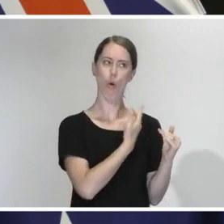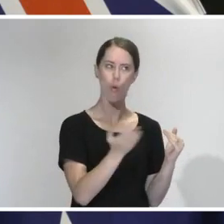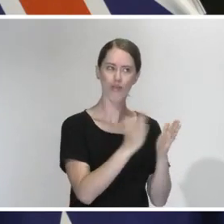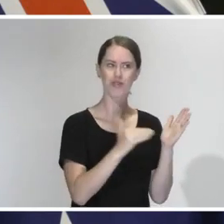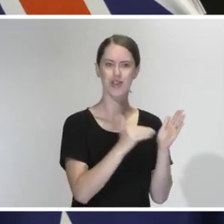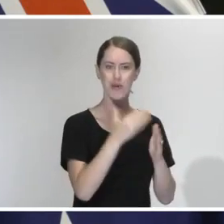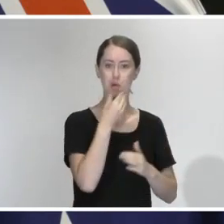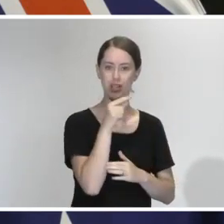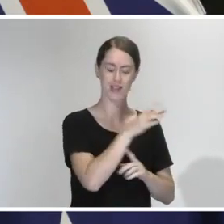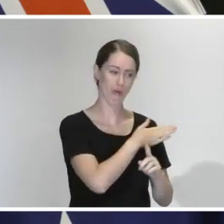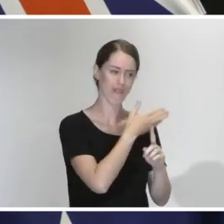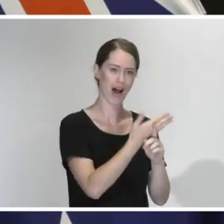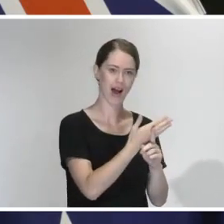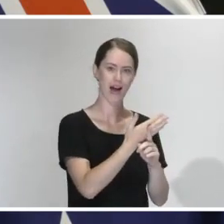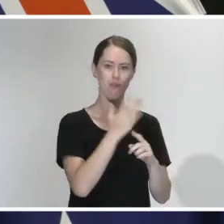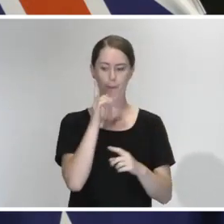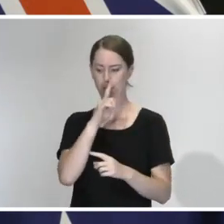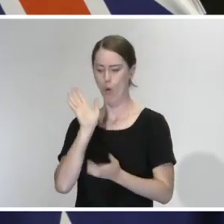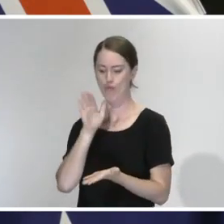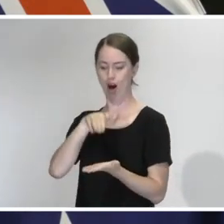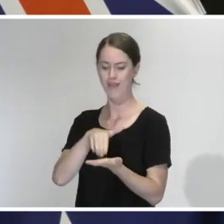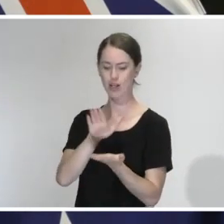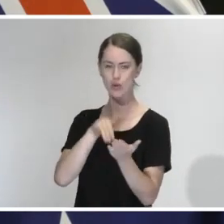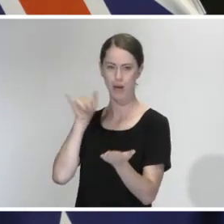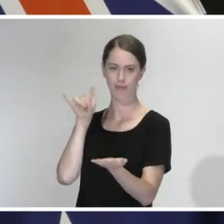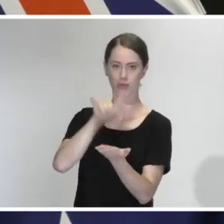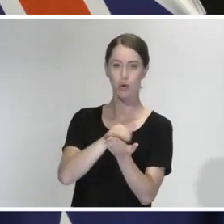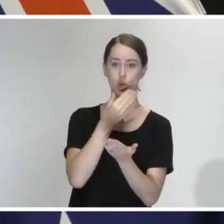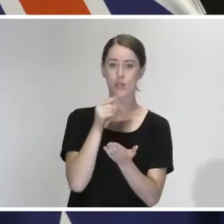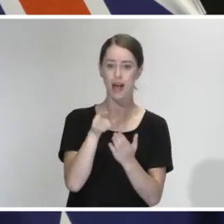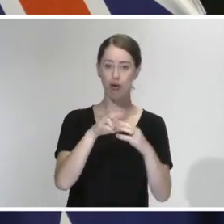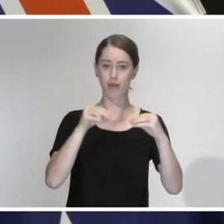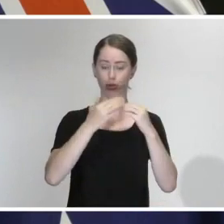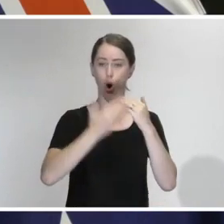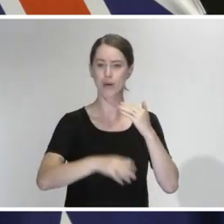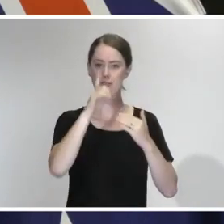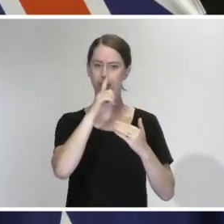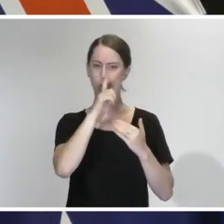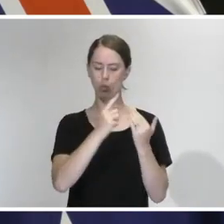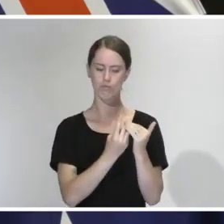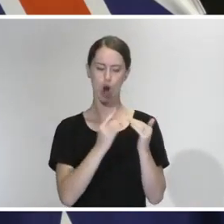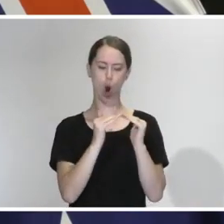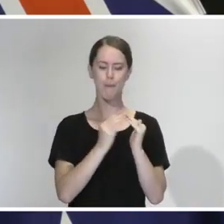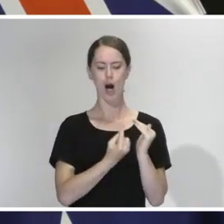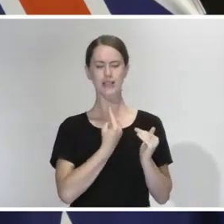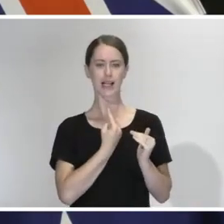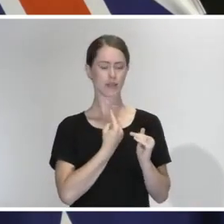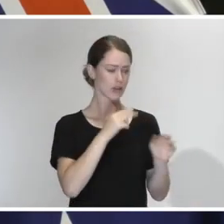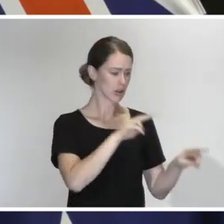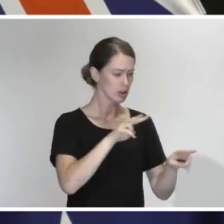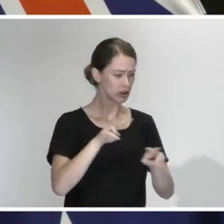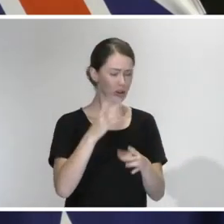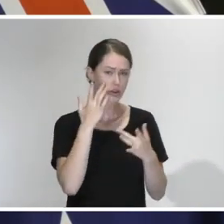used self-isolation for, and for border controls we've used it since February, and I haven't seen to date suggestions that those